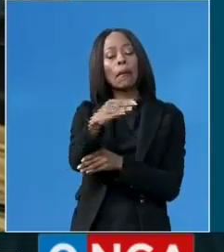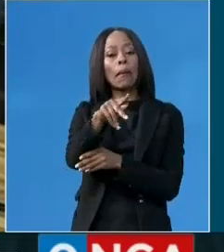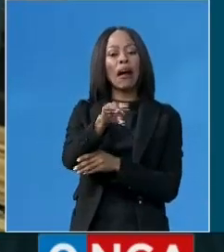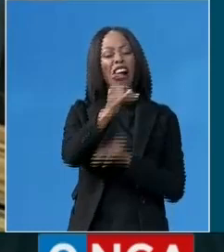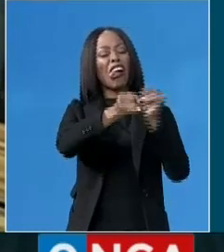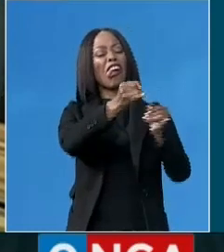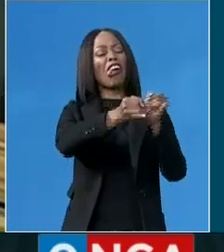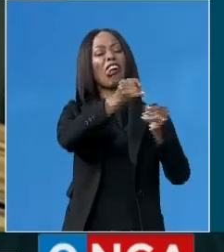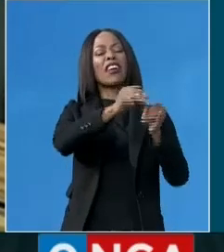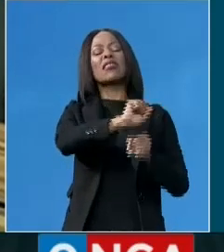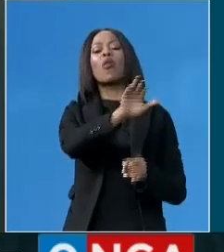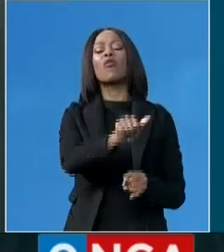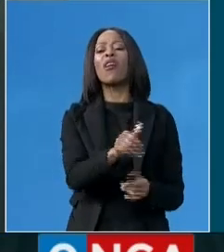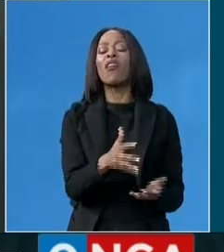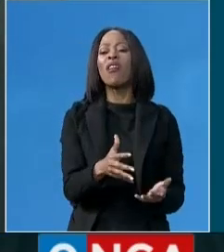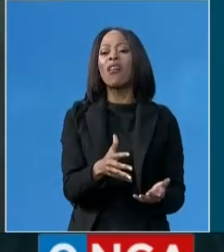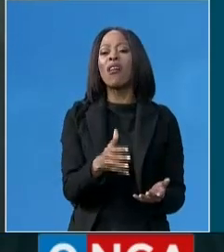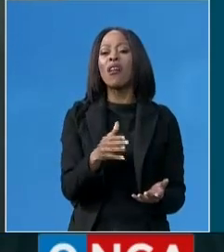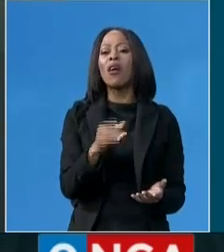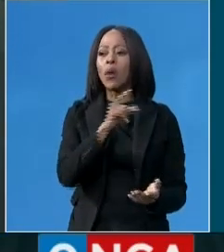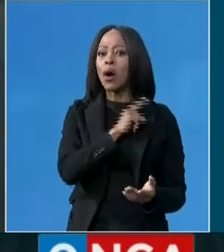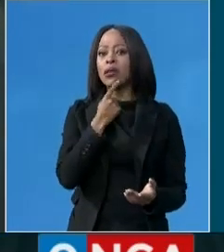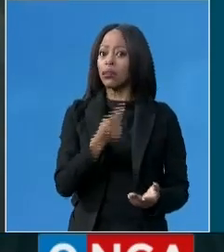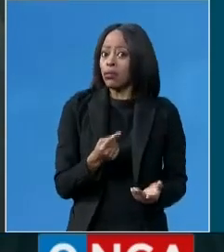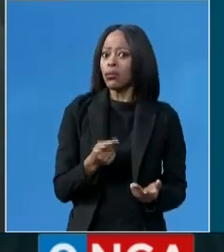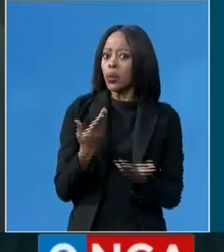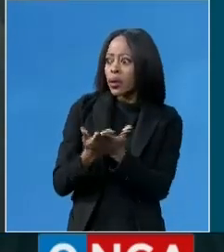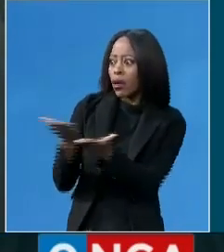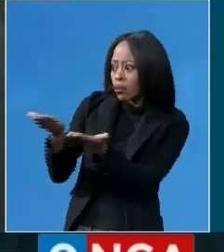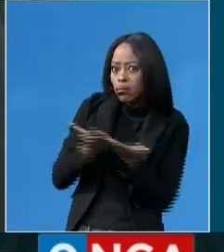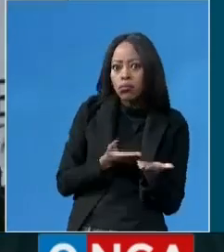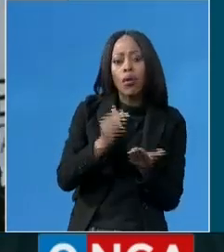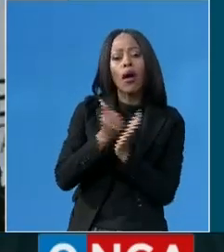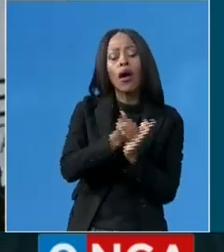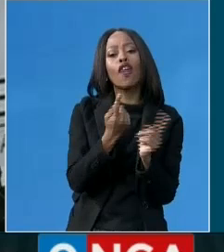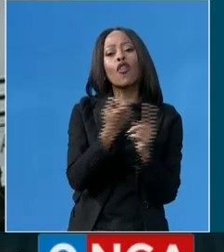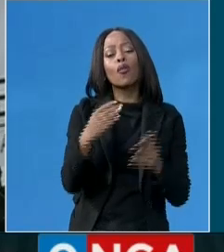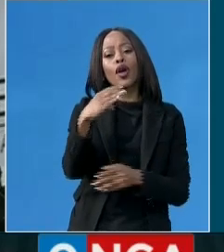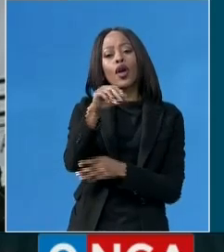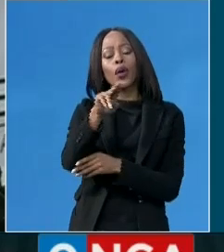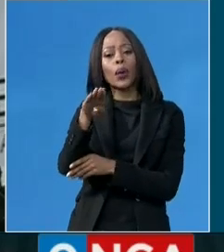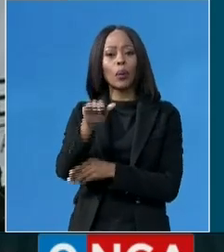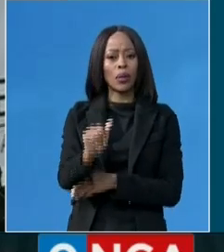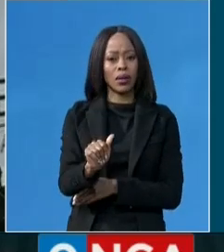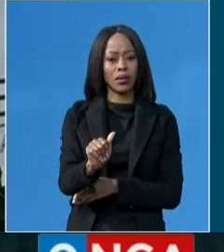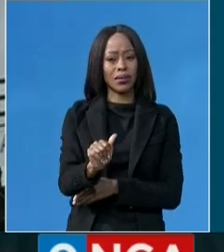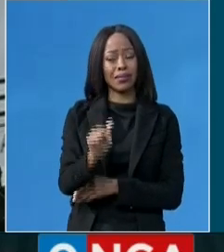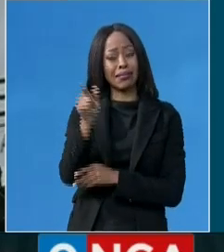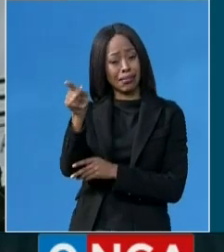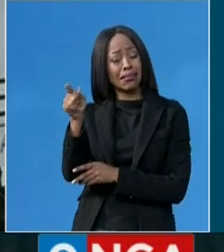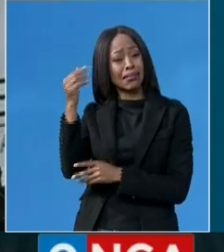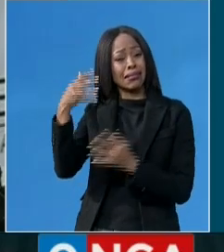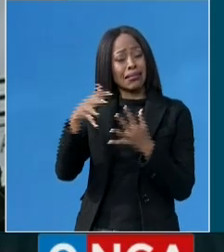recent criticism of South Africa allowing Cuba to send help. Such statements are rather unfortunate